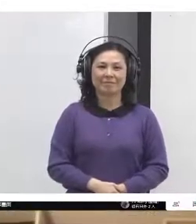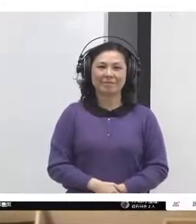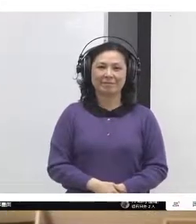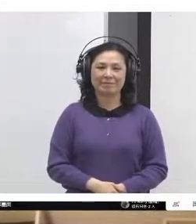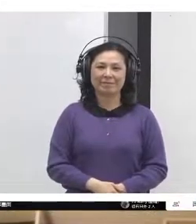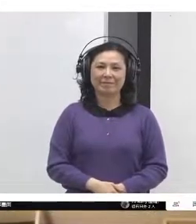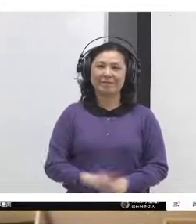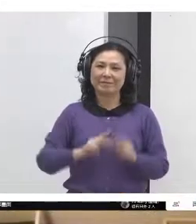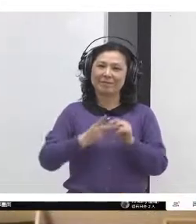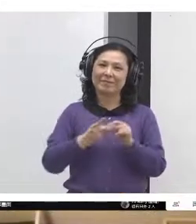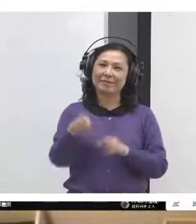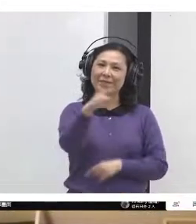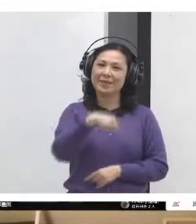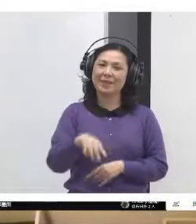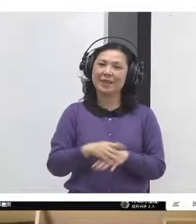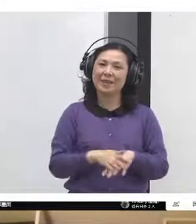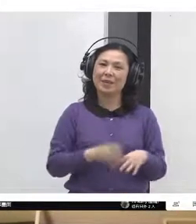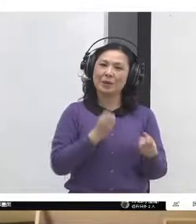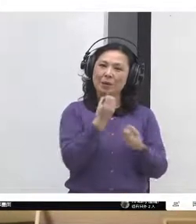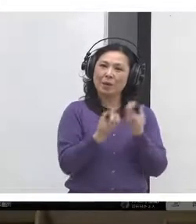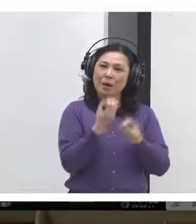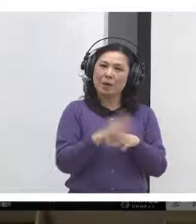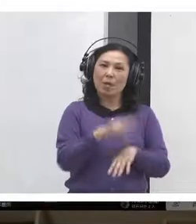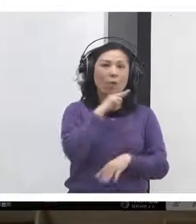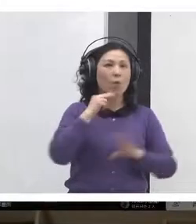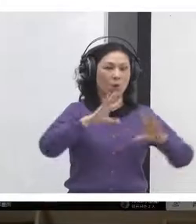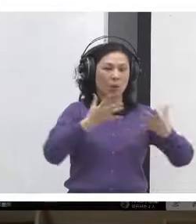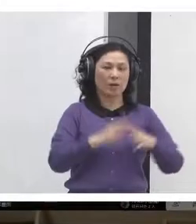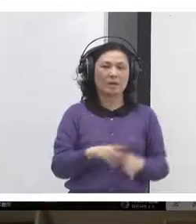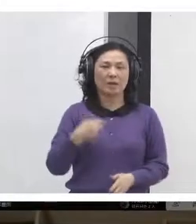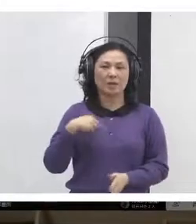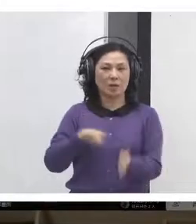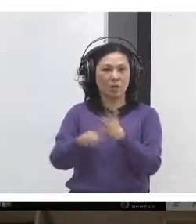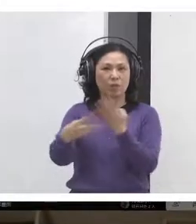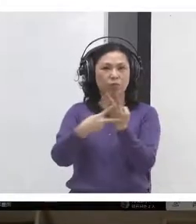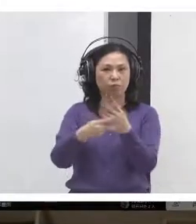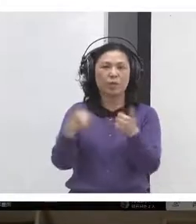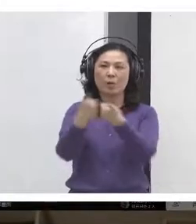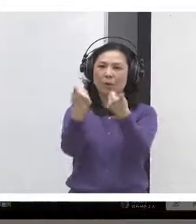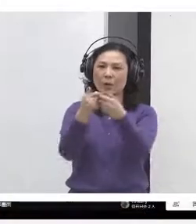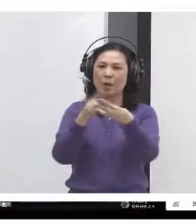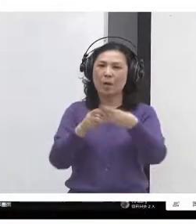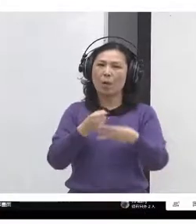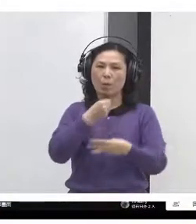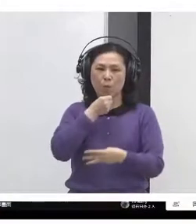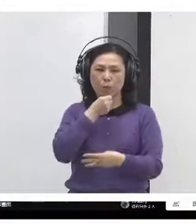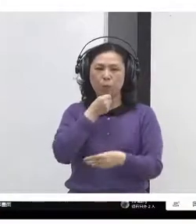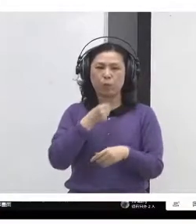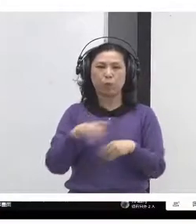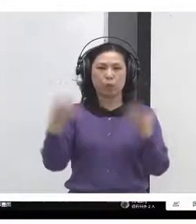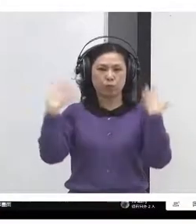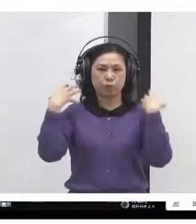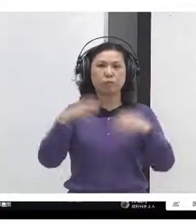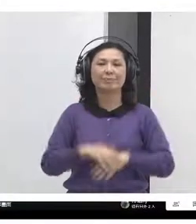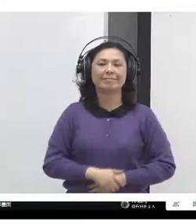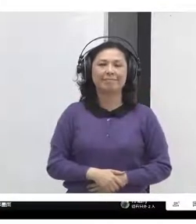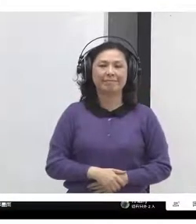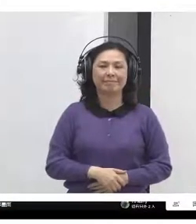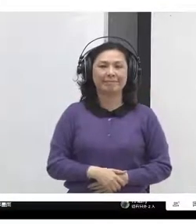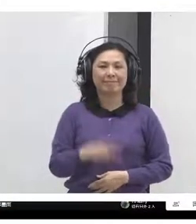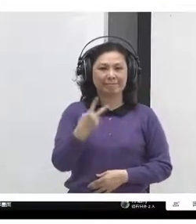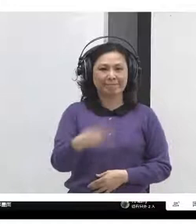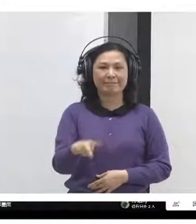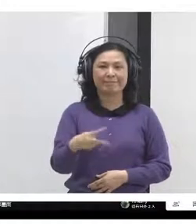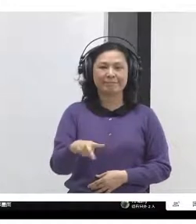I'm a professional facilitator of collective decision making processes, I think I would describe it as. About